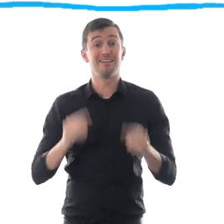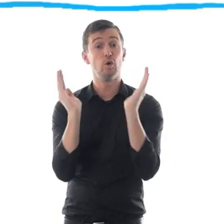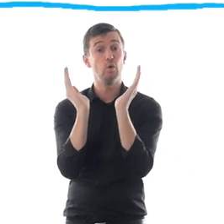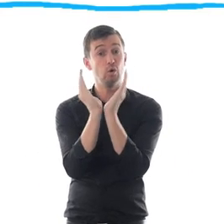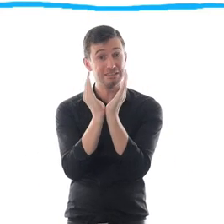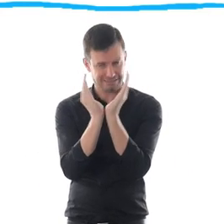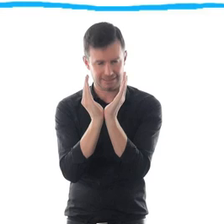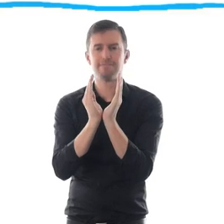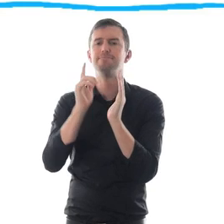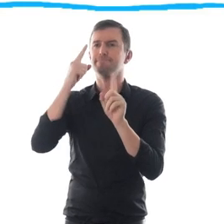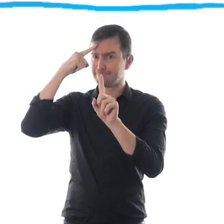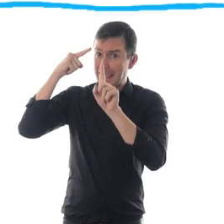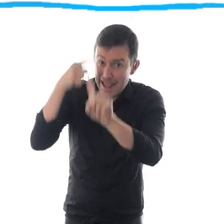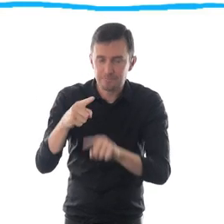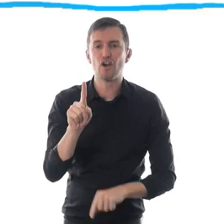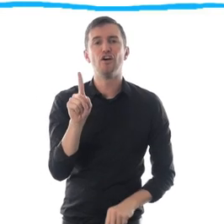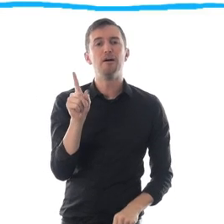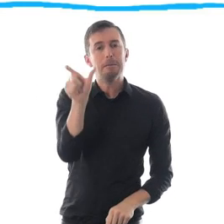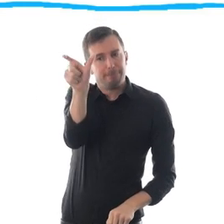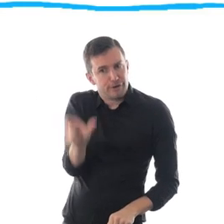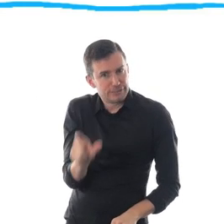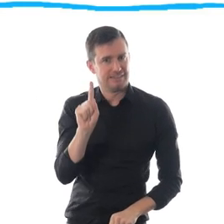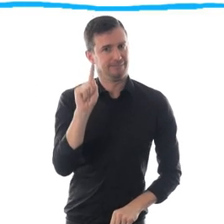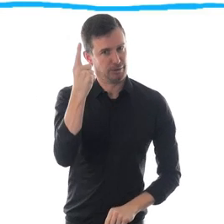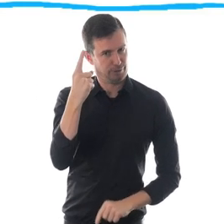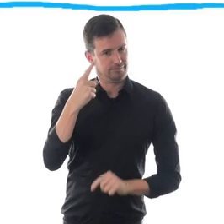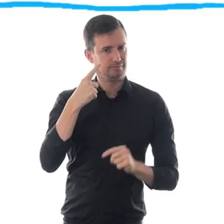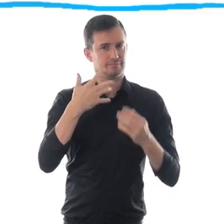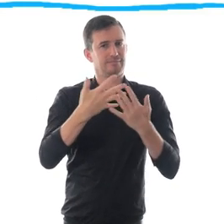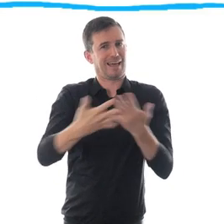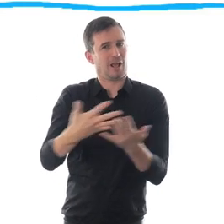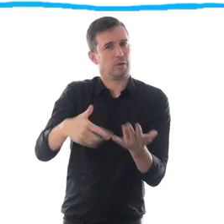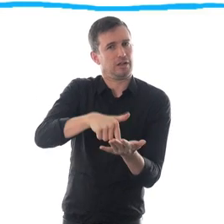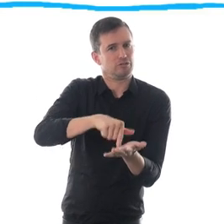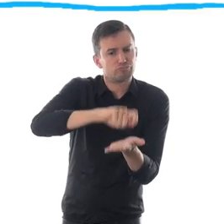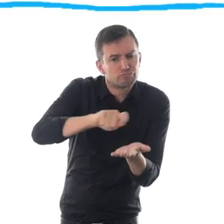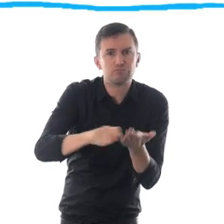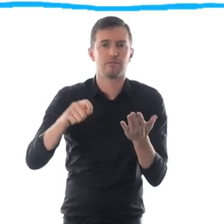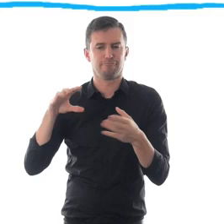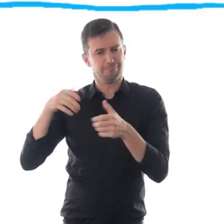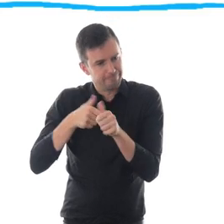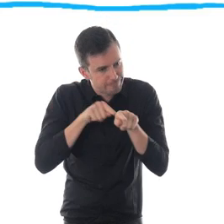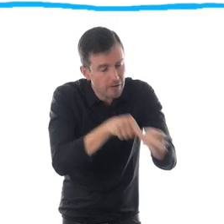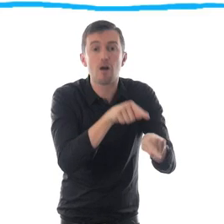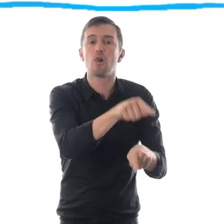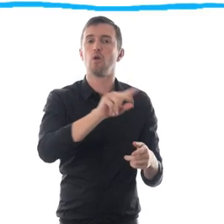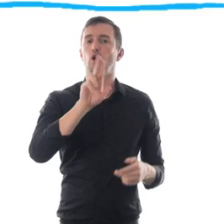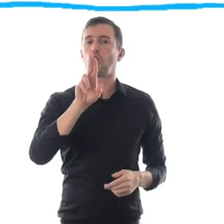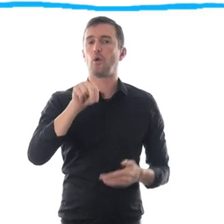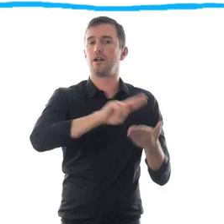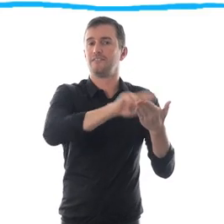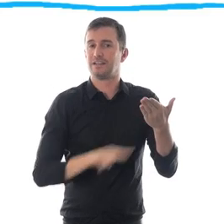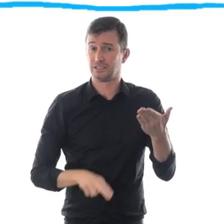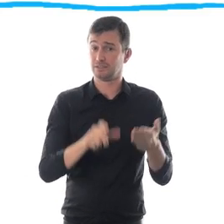standard and mentioned in the Convention on the Rights of Persons with Disabilities. Putting persons first is easy. Simply refer to